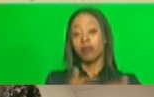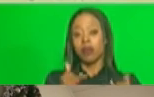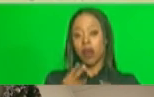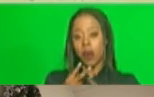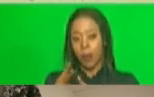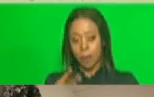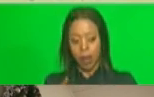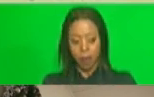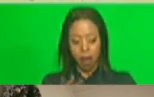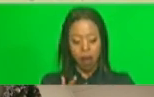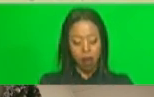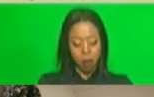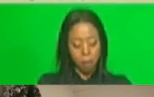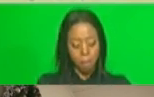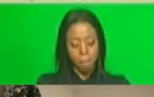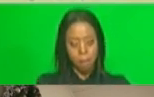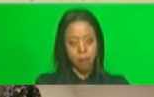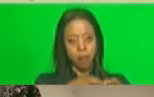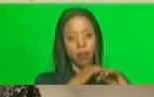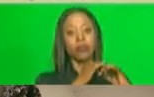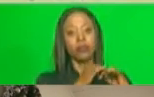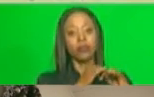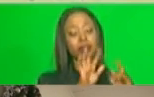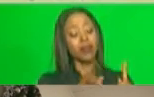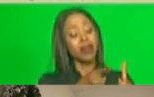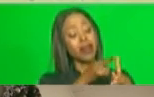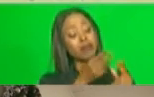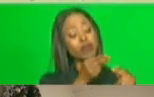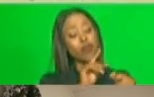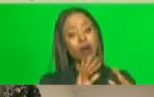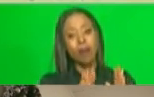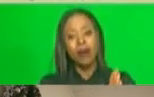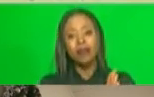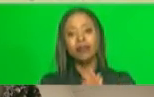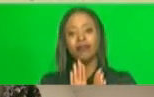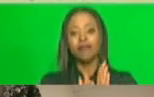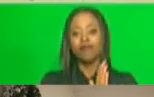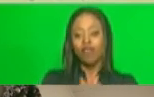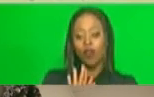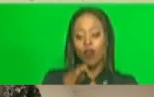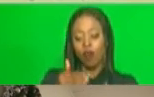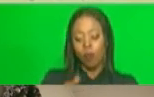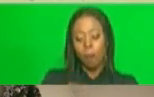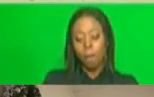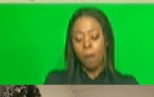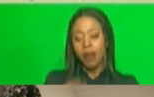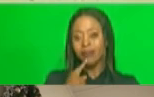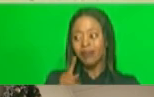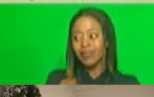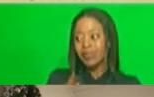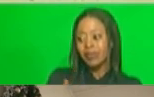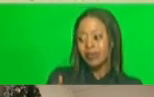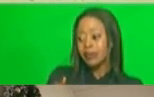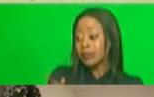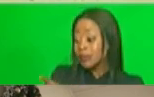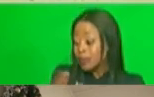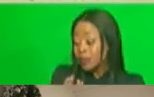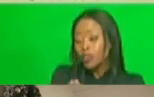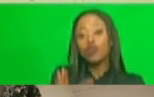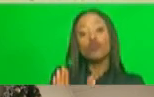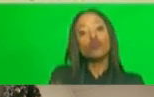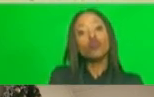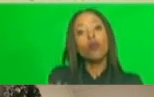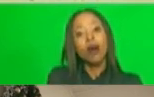set up to develop medium and long-term prevention measures. This